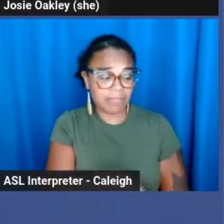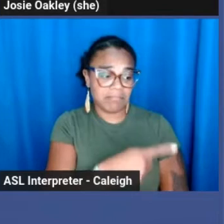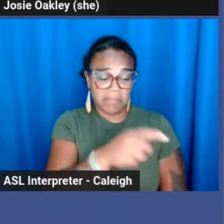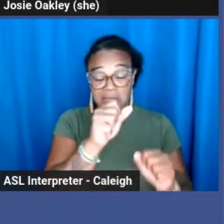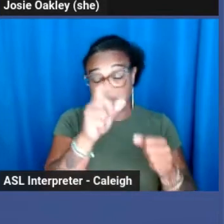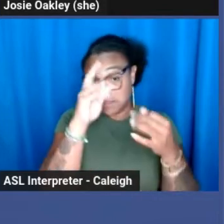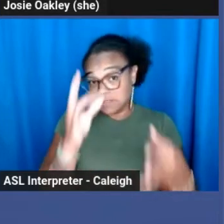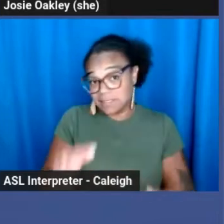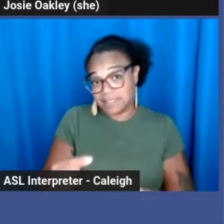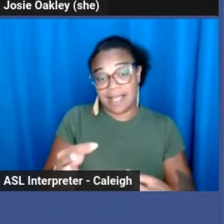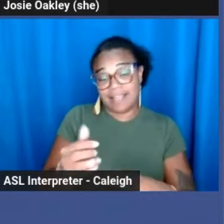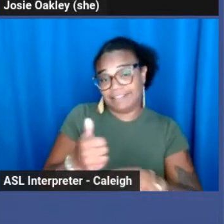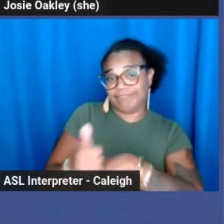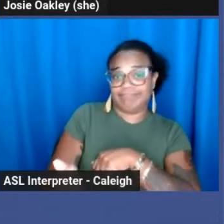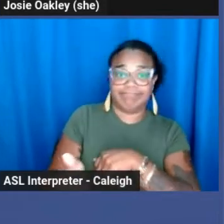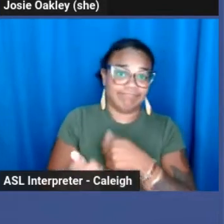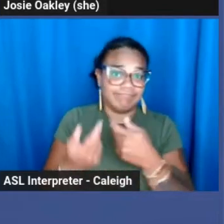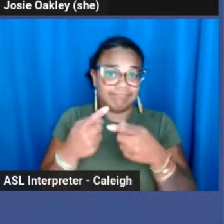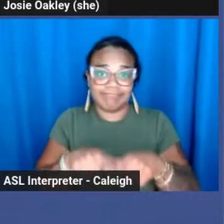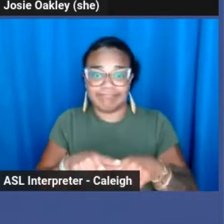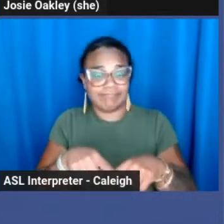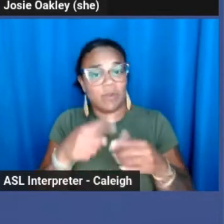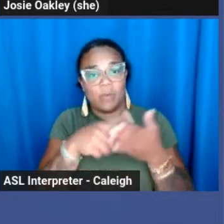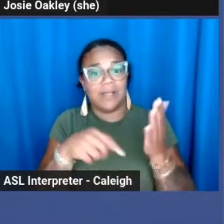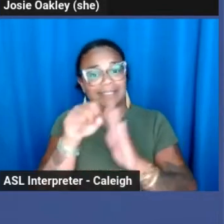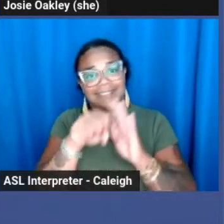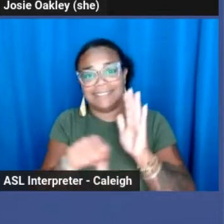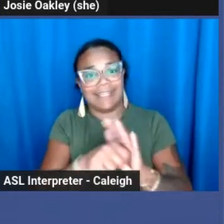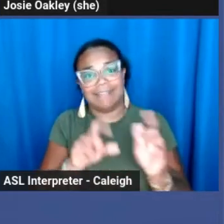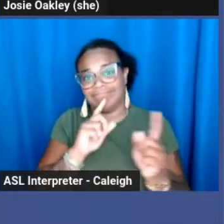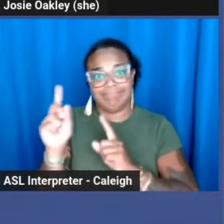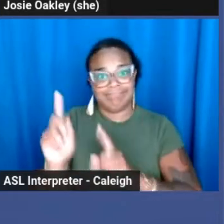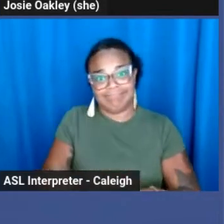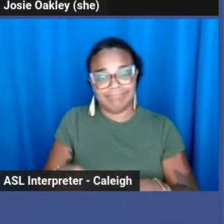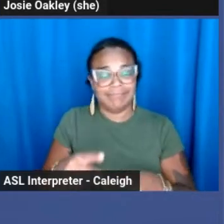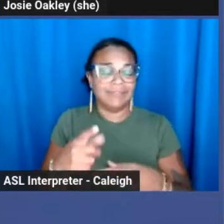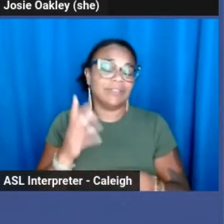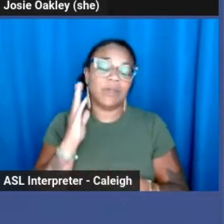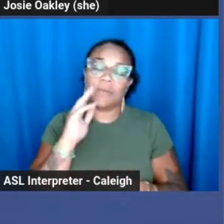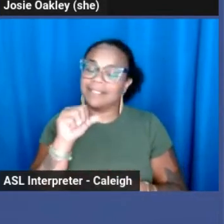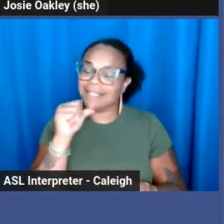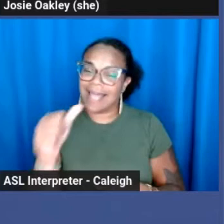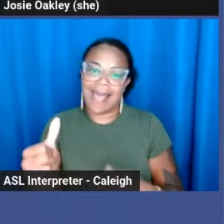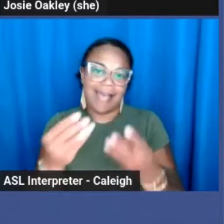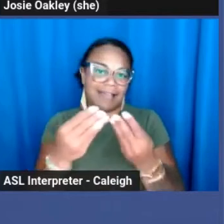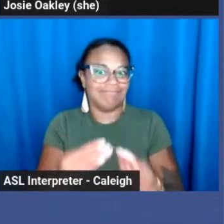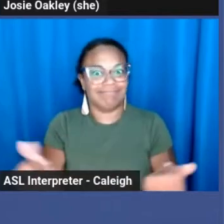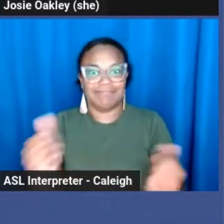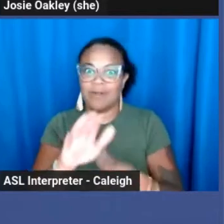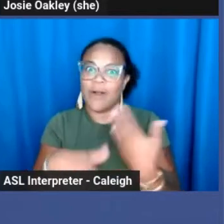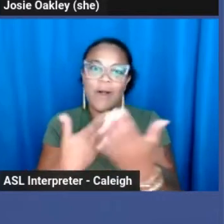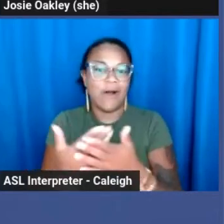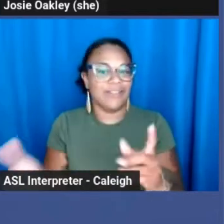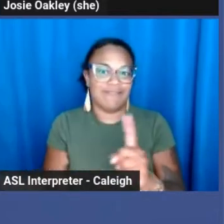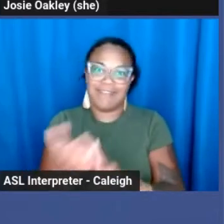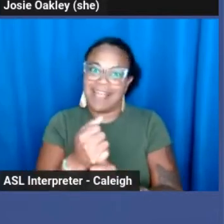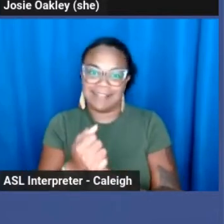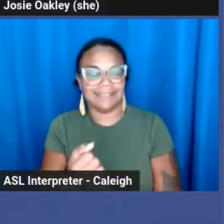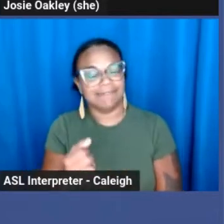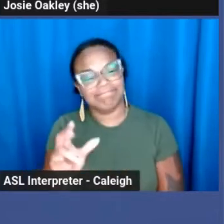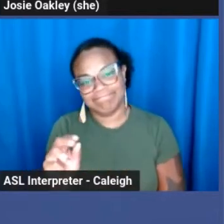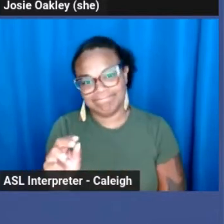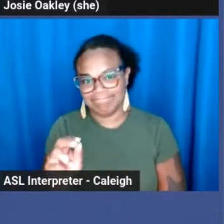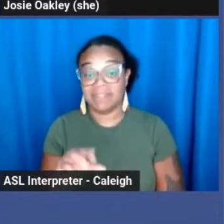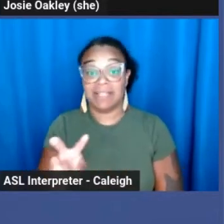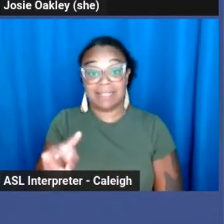you based on state sentencing. So this isn't going to be some miracle cure that prevents all arrests. A